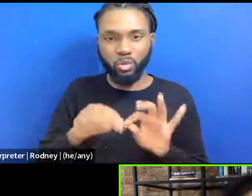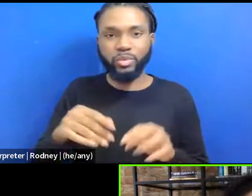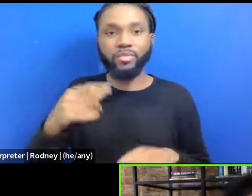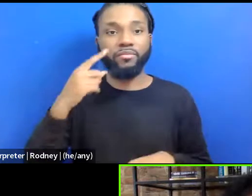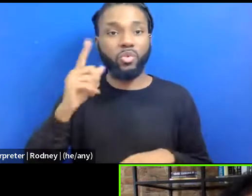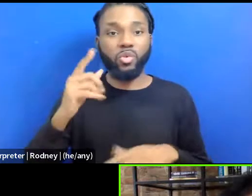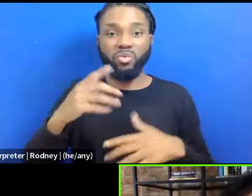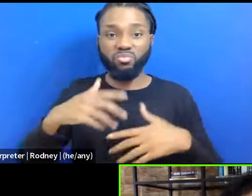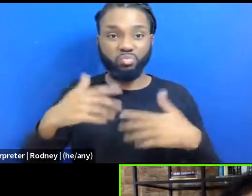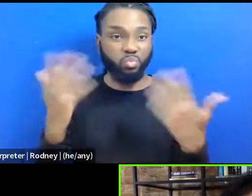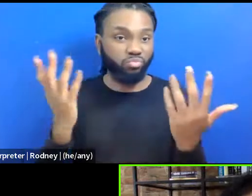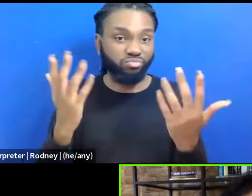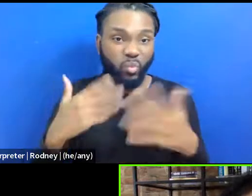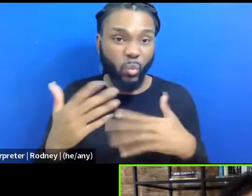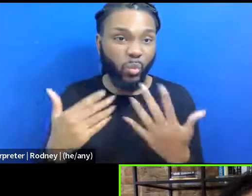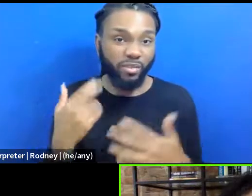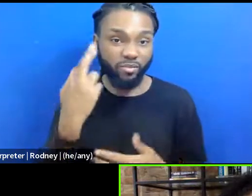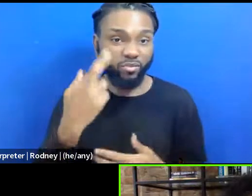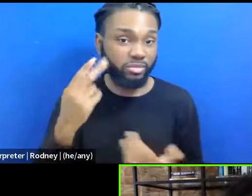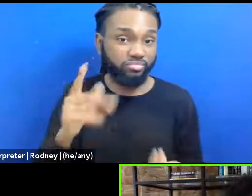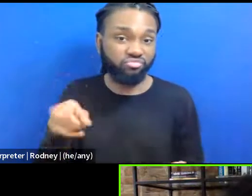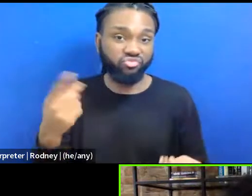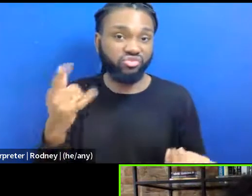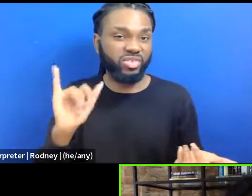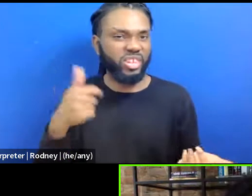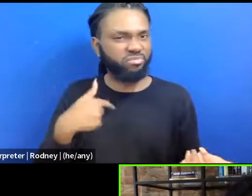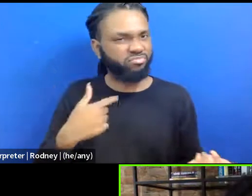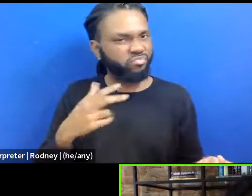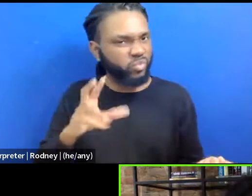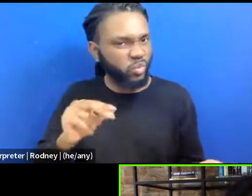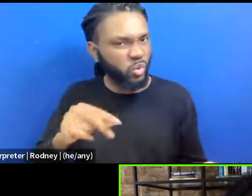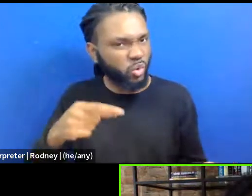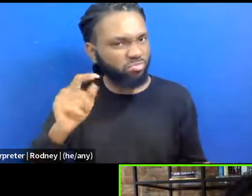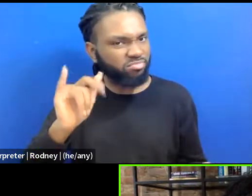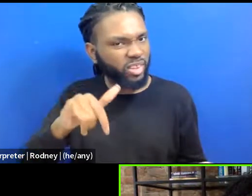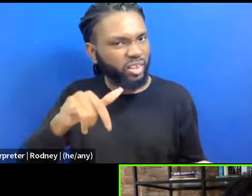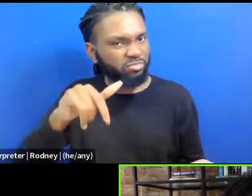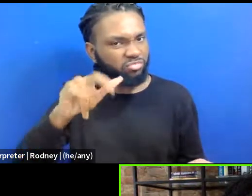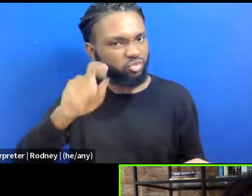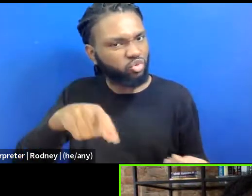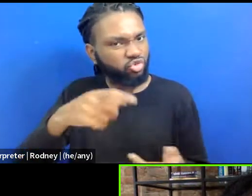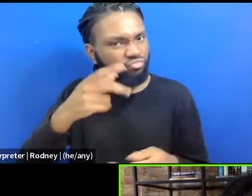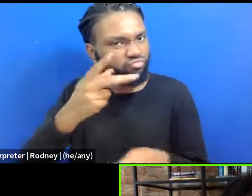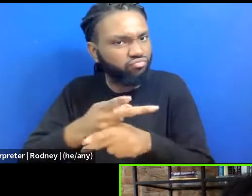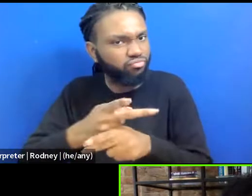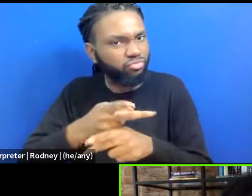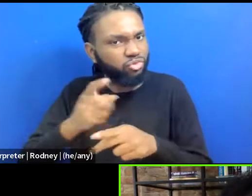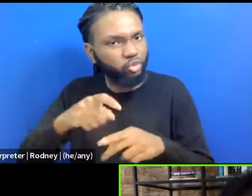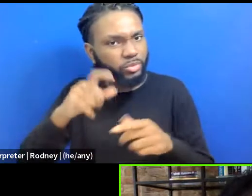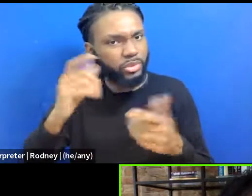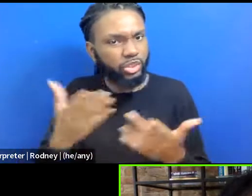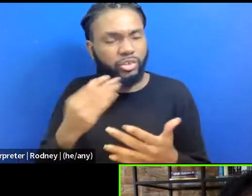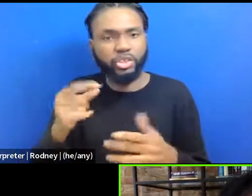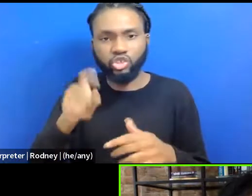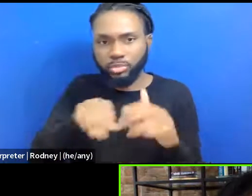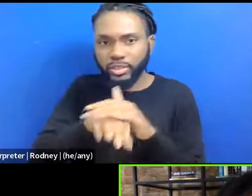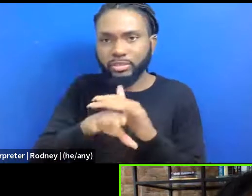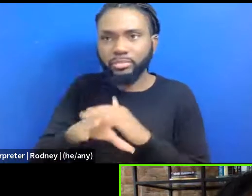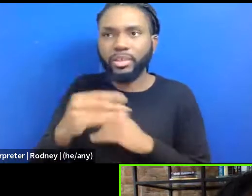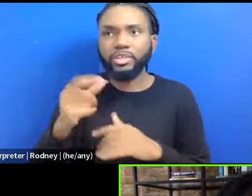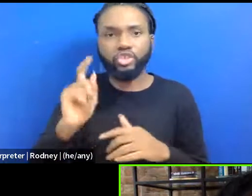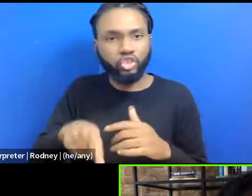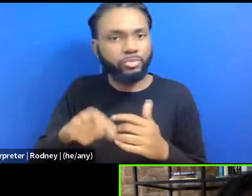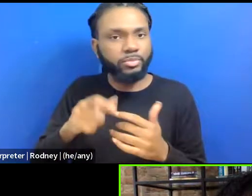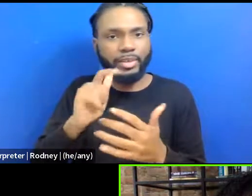whatever reason, it was just like, no, this needs to be here. And it needs to be accessible, and it needs to be in